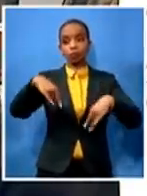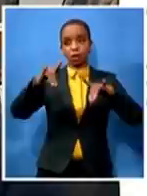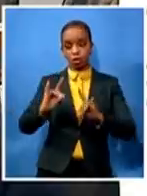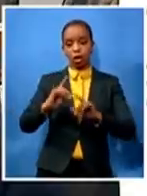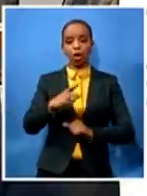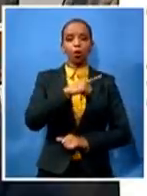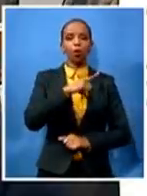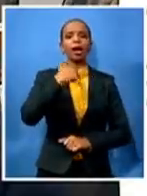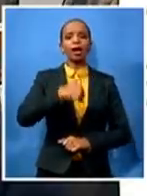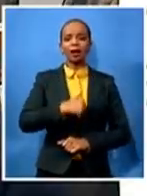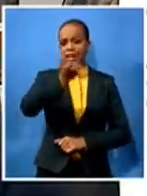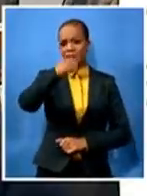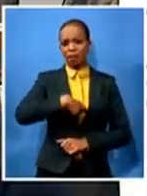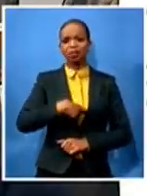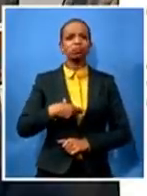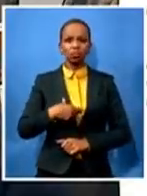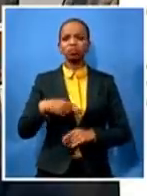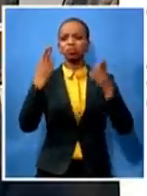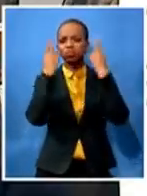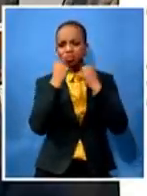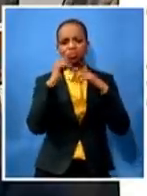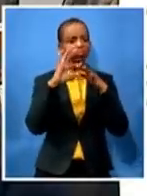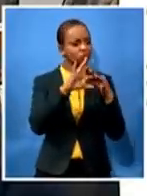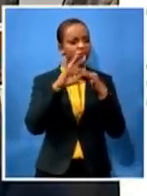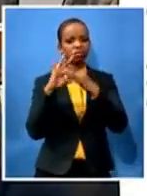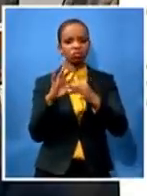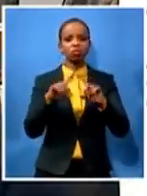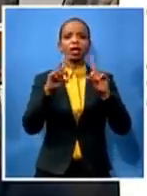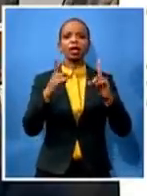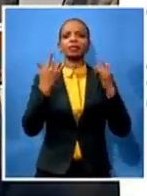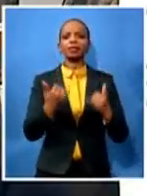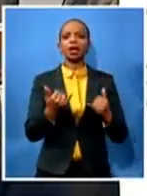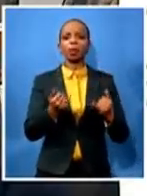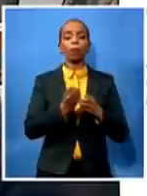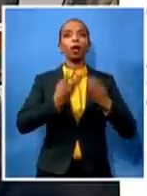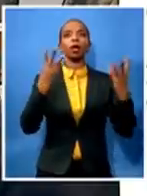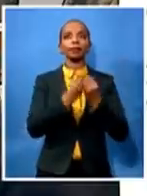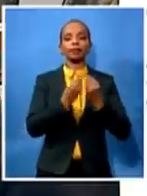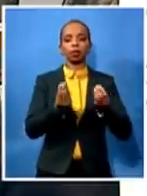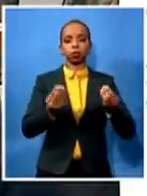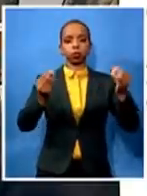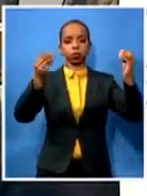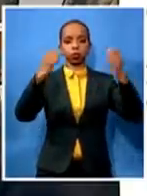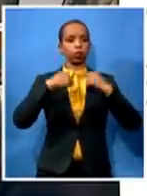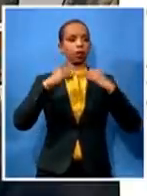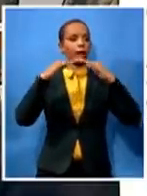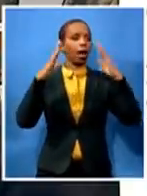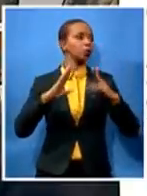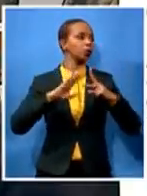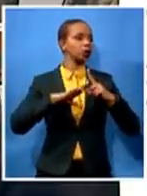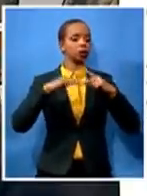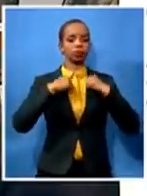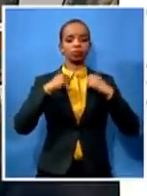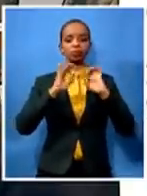of sensation is created about my house about my family and what is found in my house even with lots of